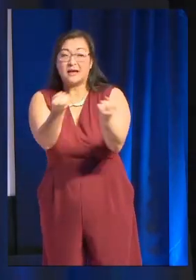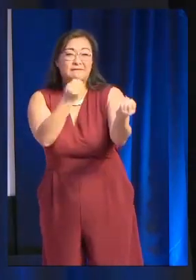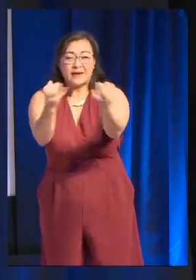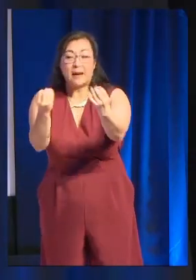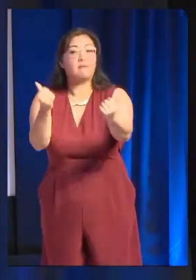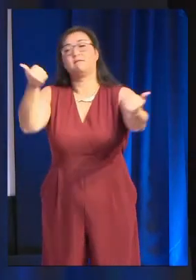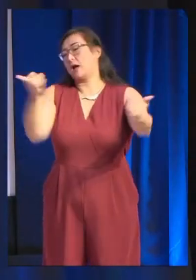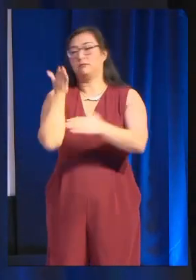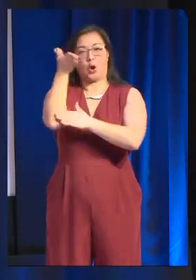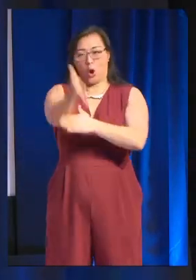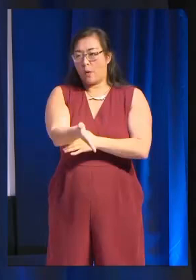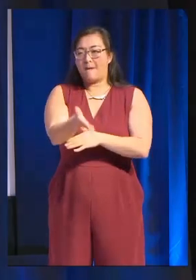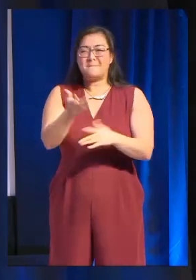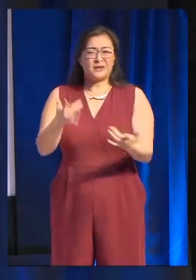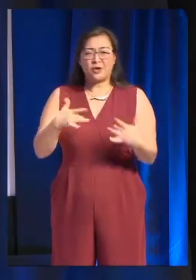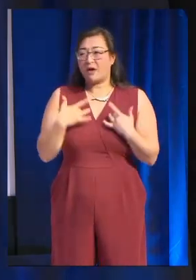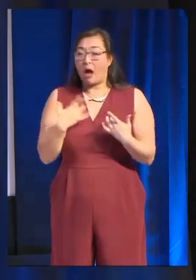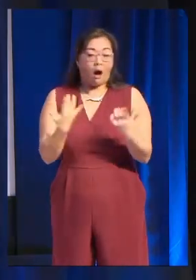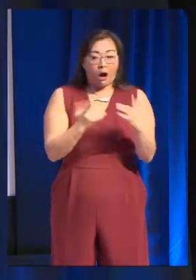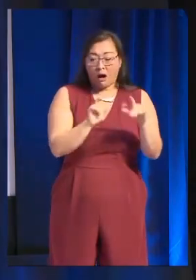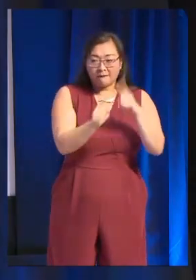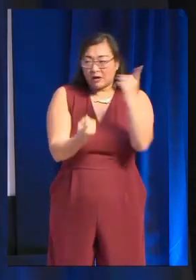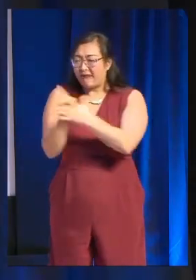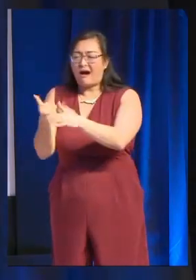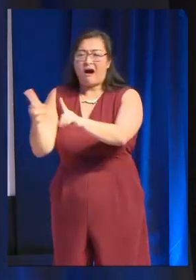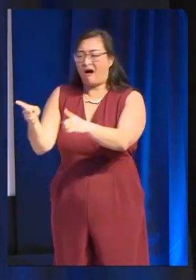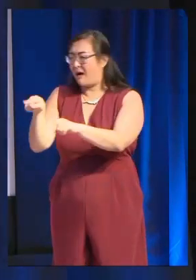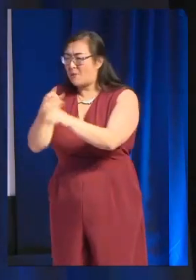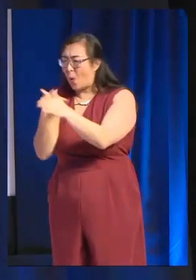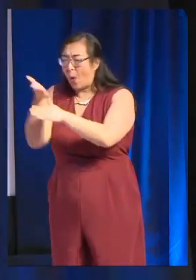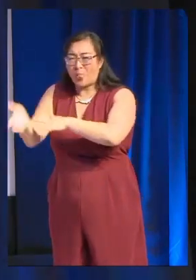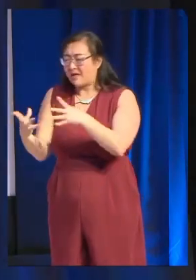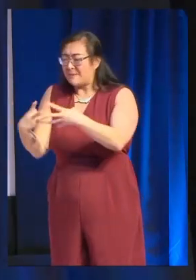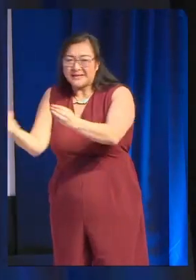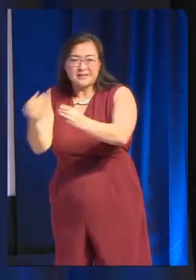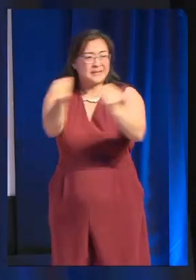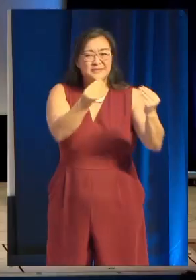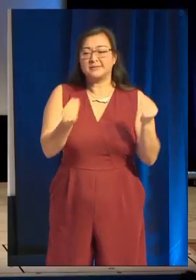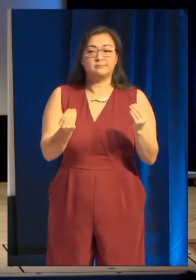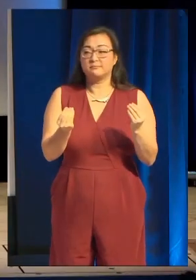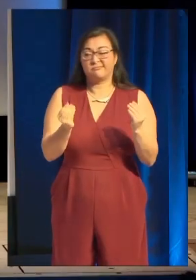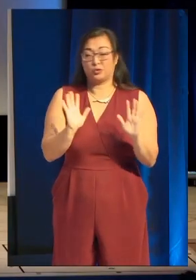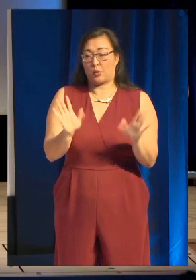and do it. But don't feel that if you're not going to rest and to all the events that you're missing out. You're not.